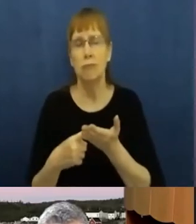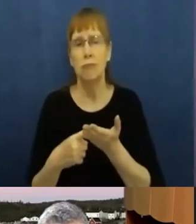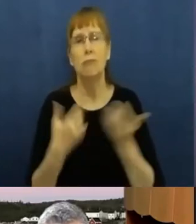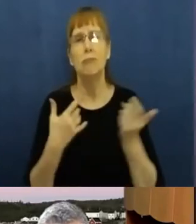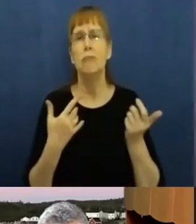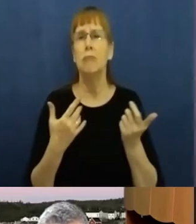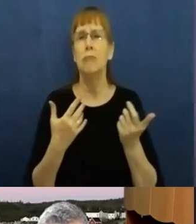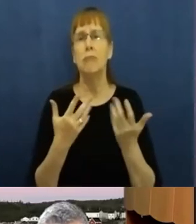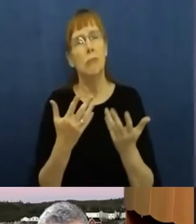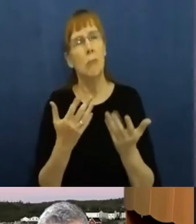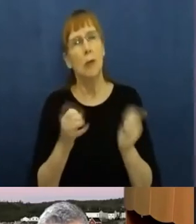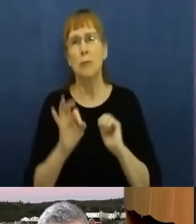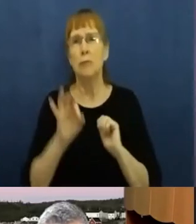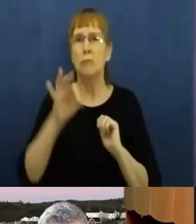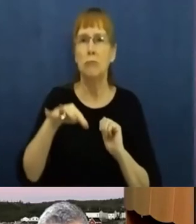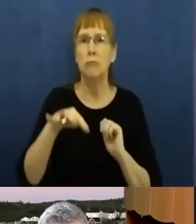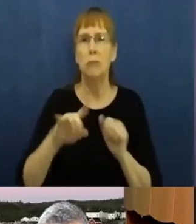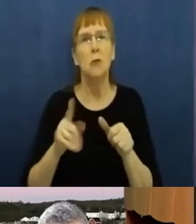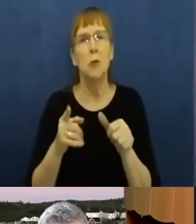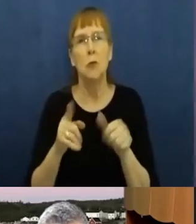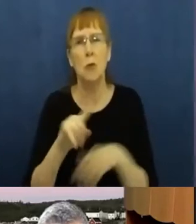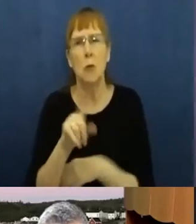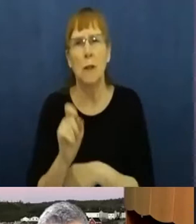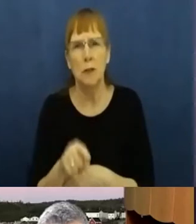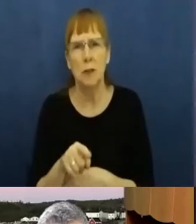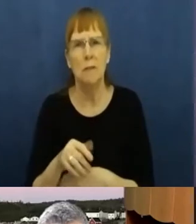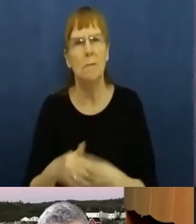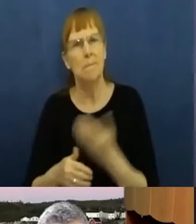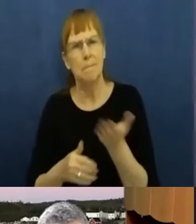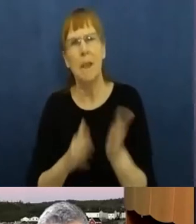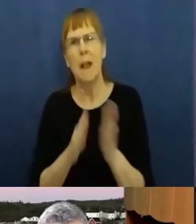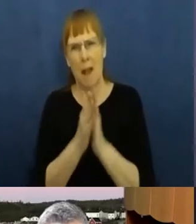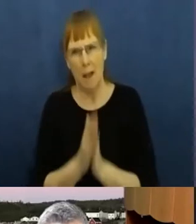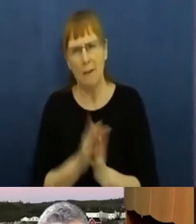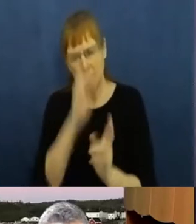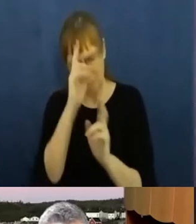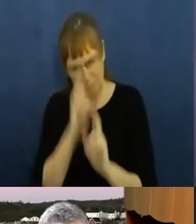to the Honourable Elizabeth Dowdswell.